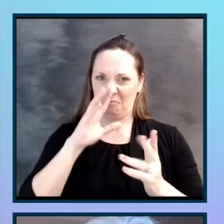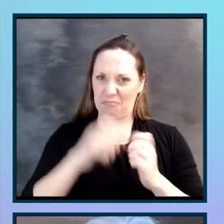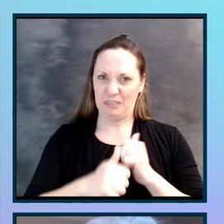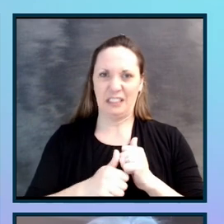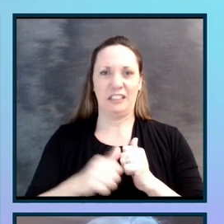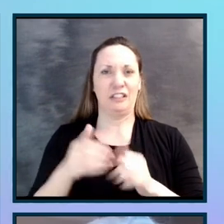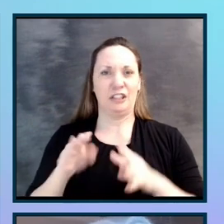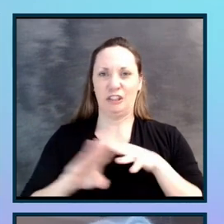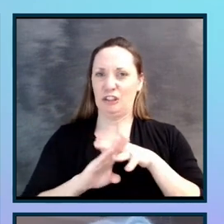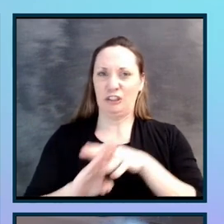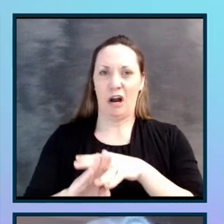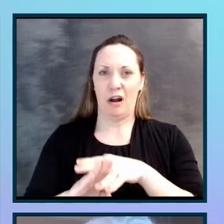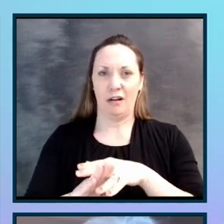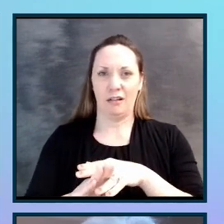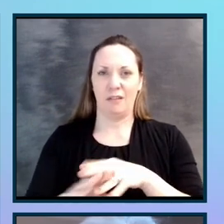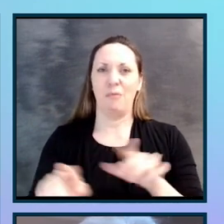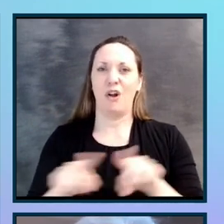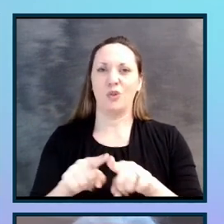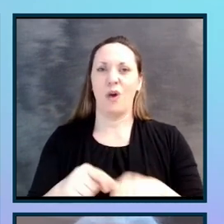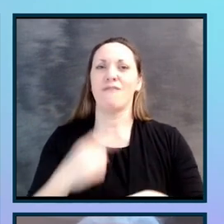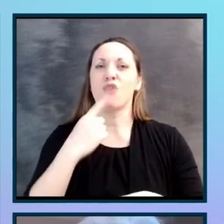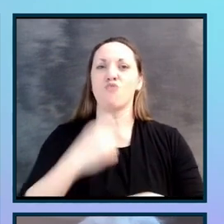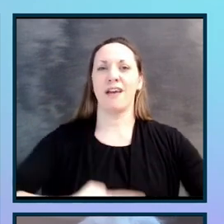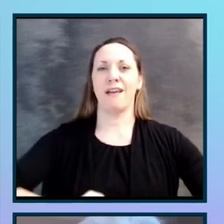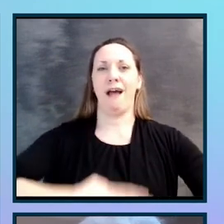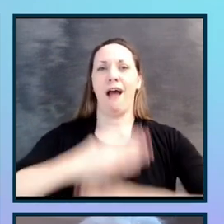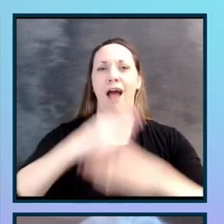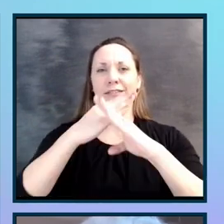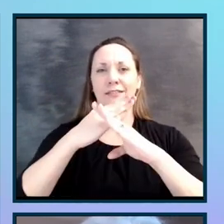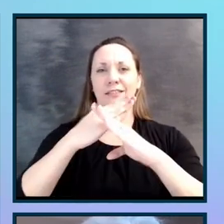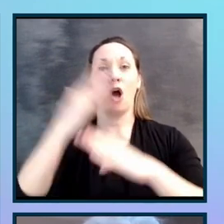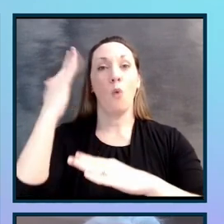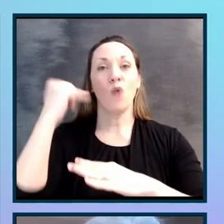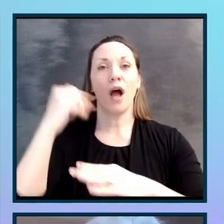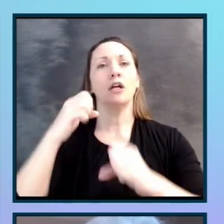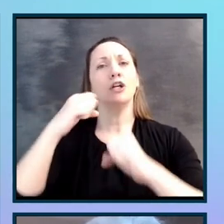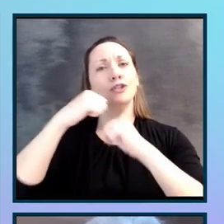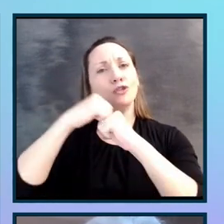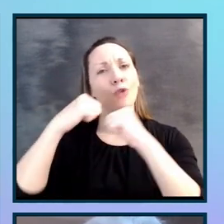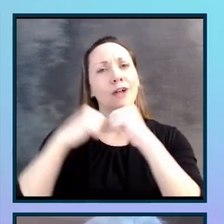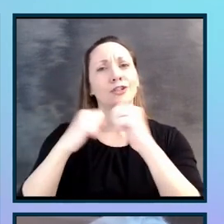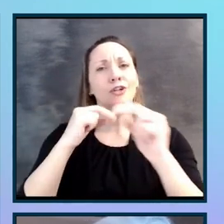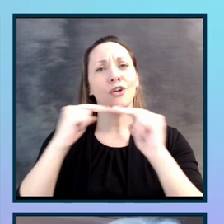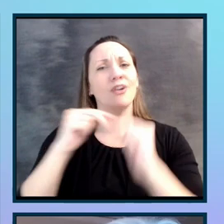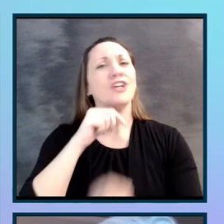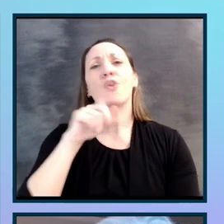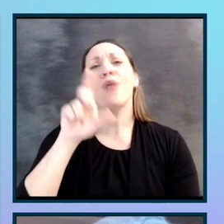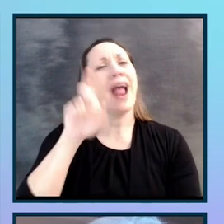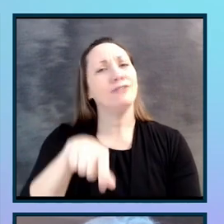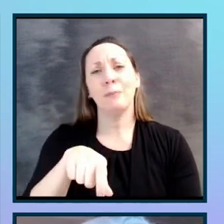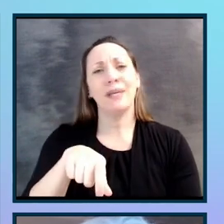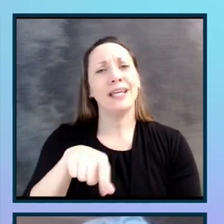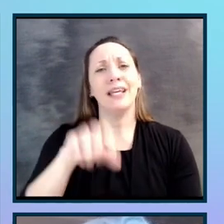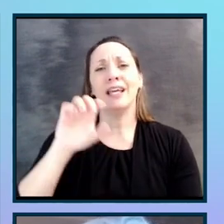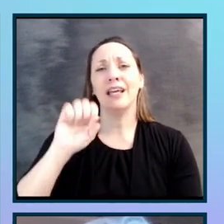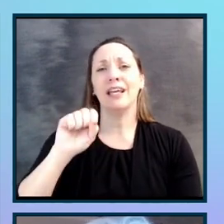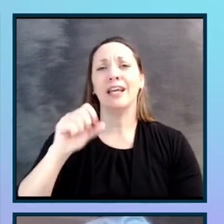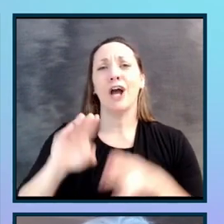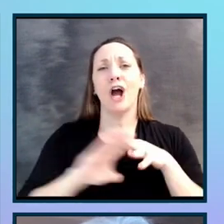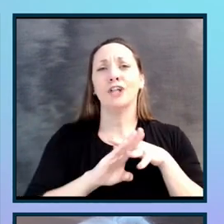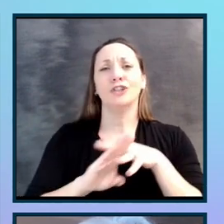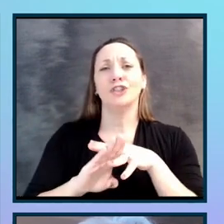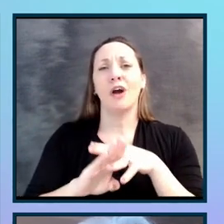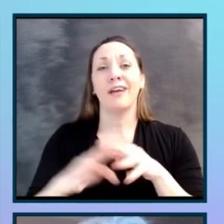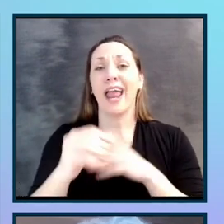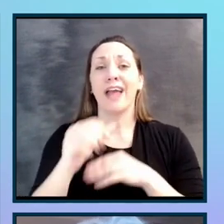With a big red X, because in structured negotiation, you don't have to be a shark and you don't have to act like a shark,